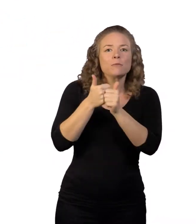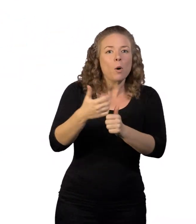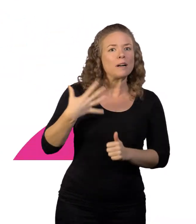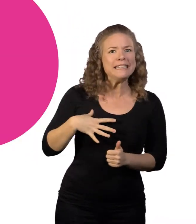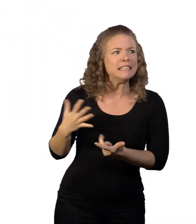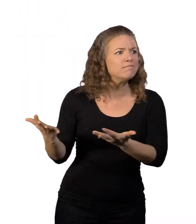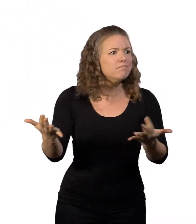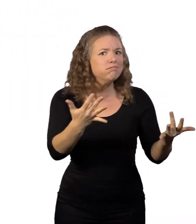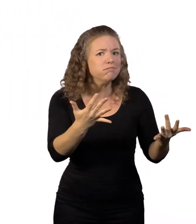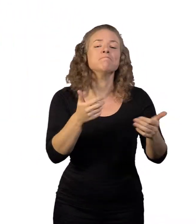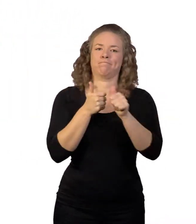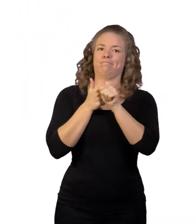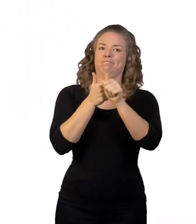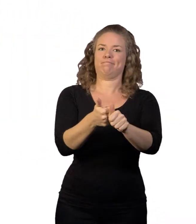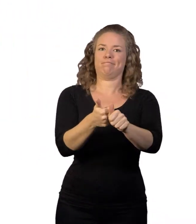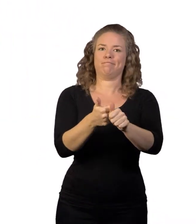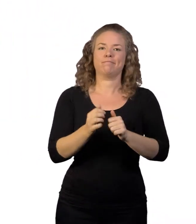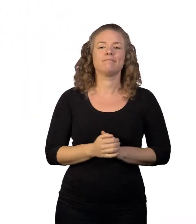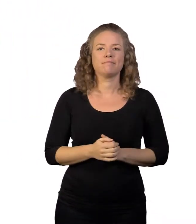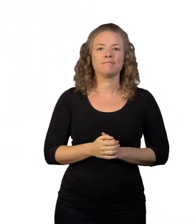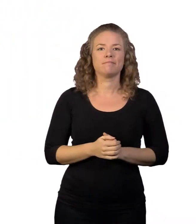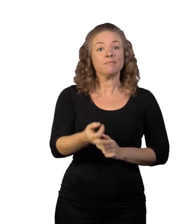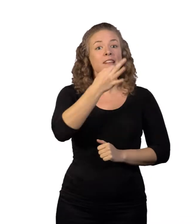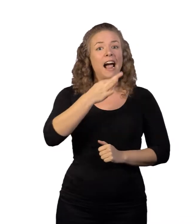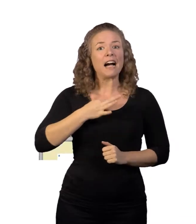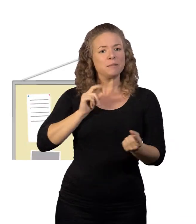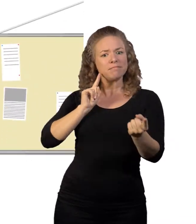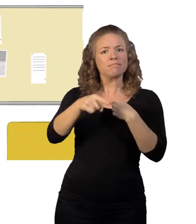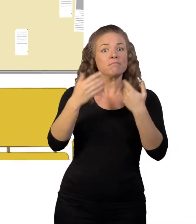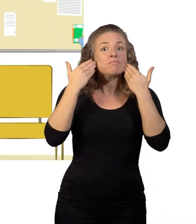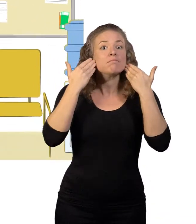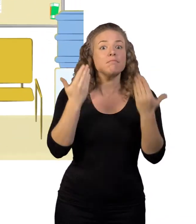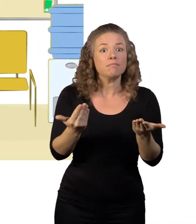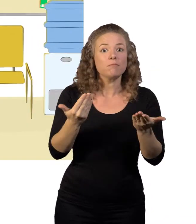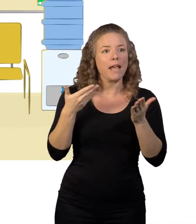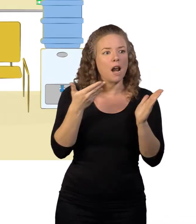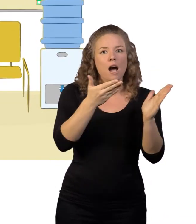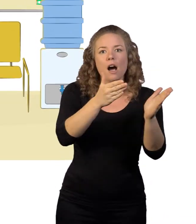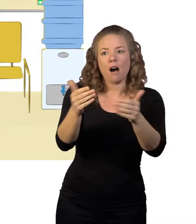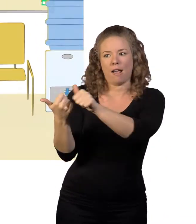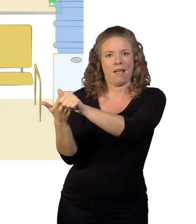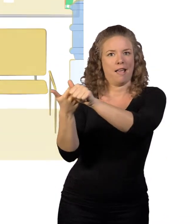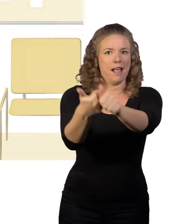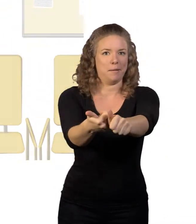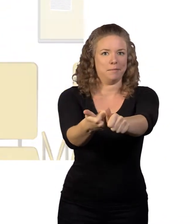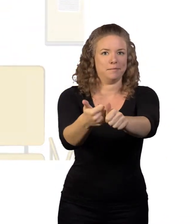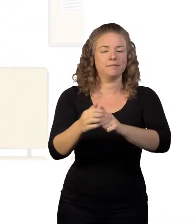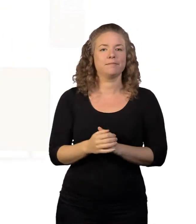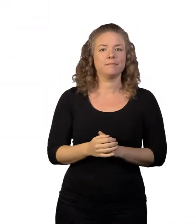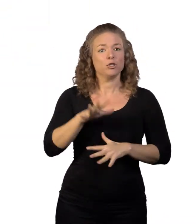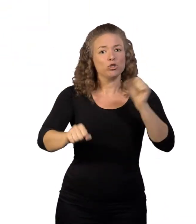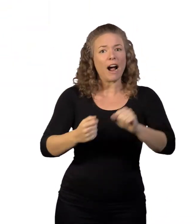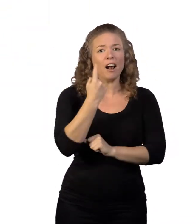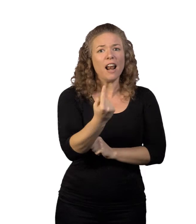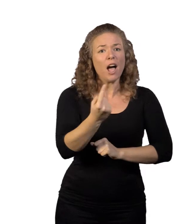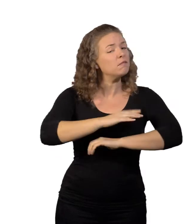complaint, or where to go for extra support. If we don't know the answer to your question, we will be able to guide you to someone who